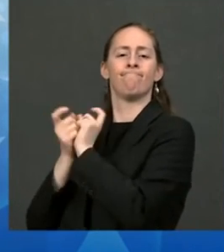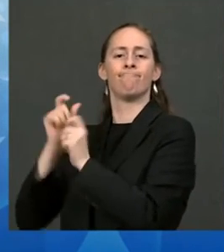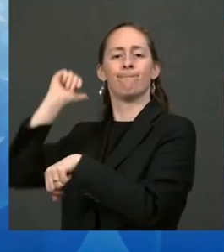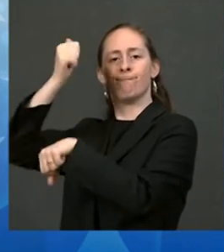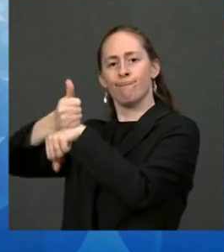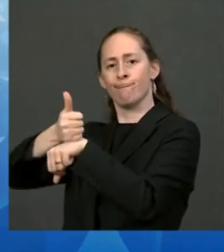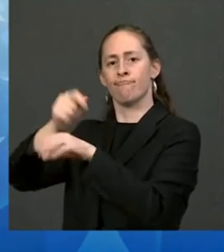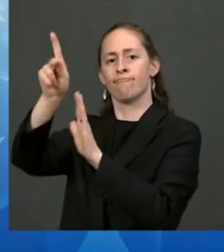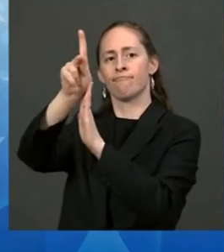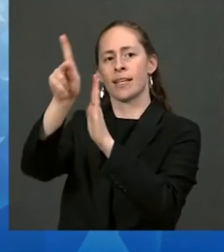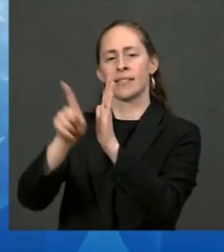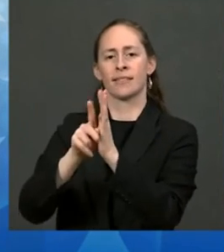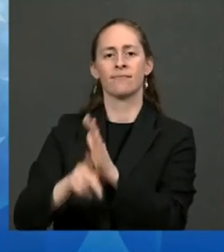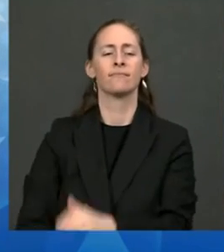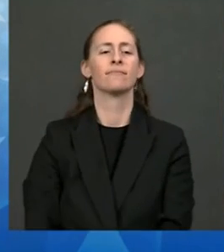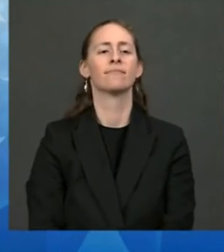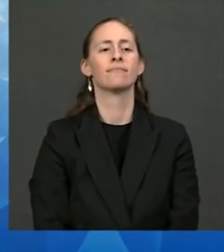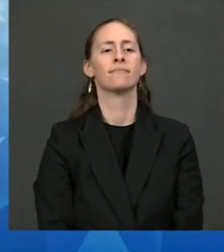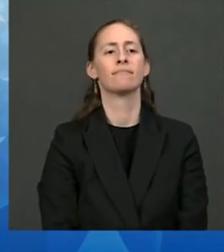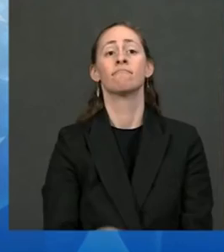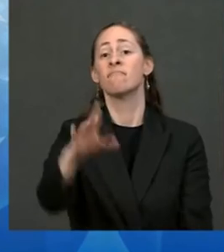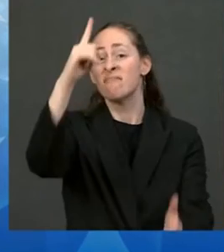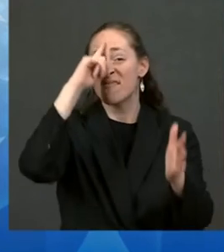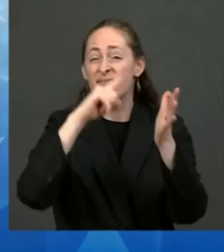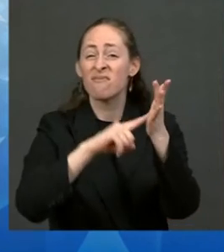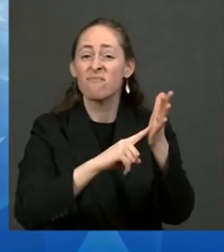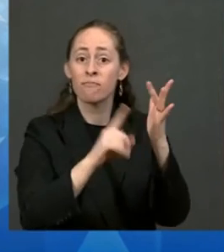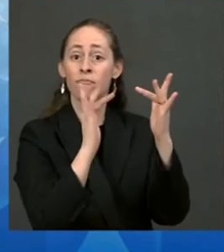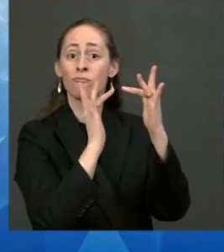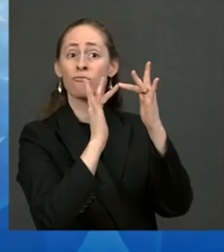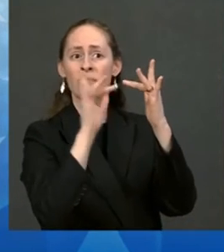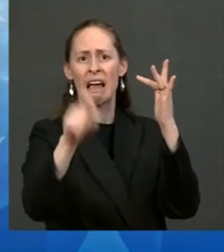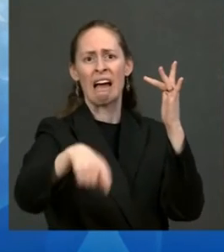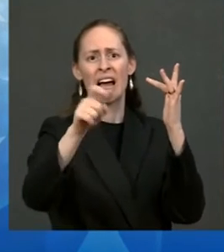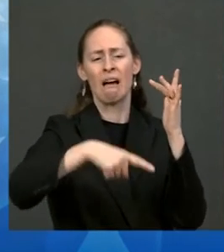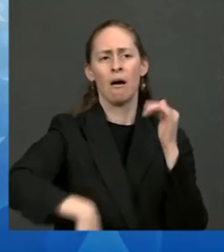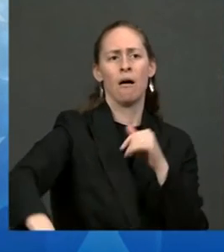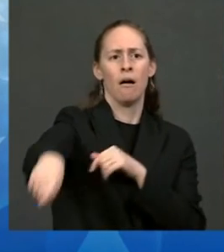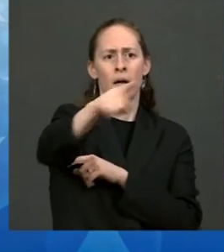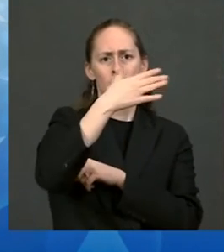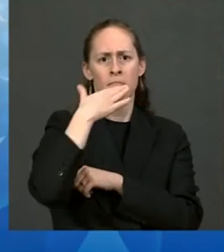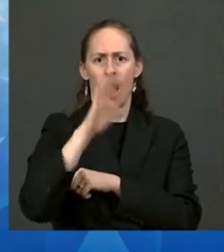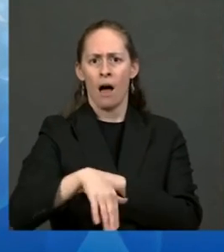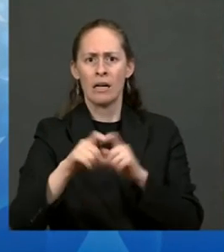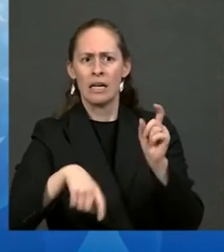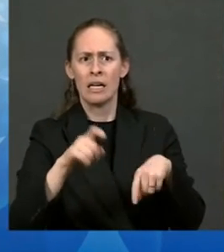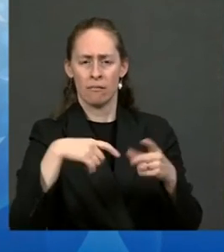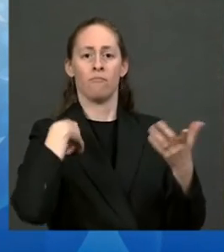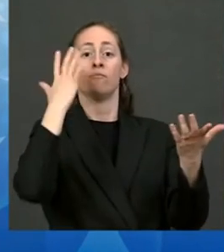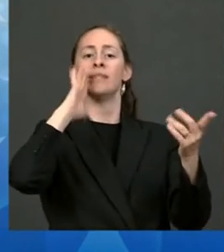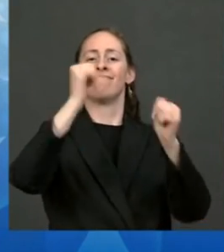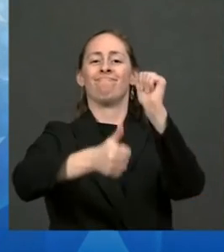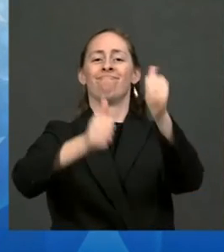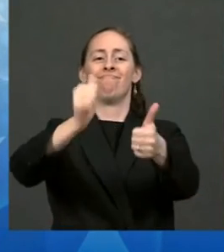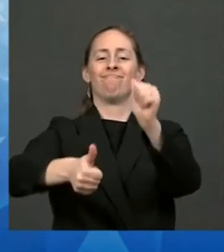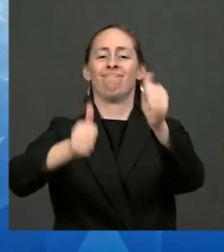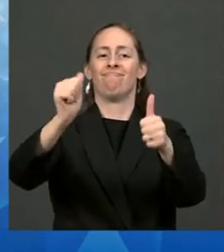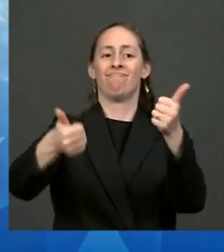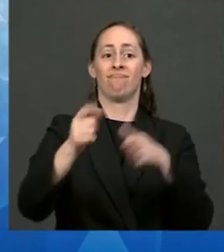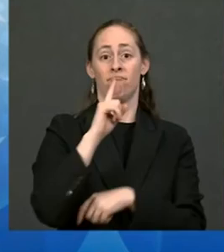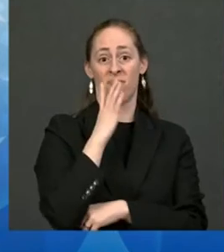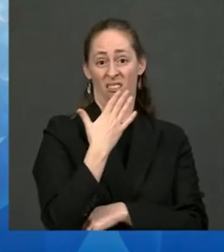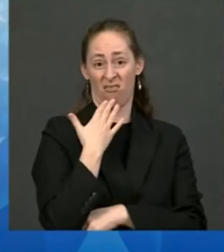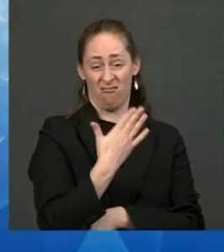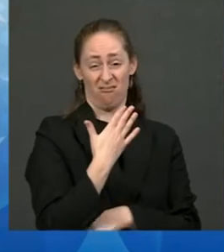billions of dollars that will begin to flow across Indian country thanks to the infrastructure bill that the president will sign